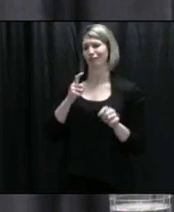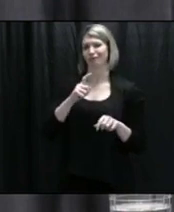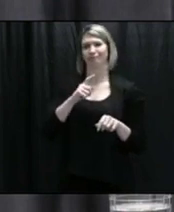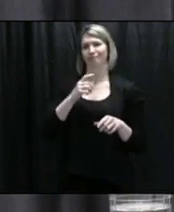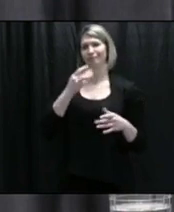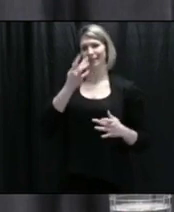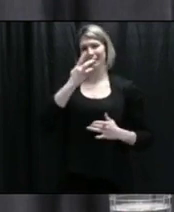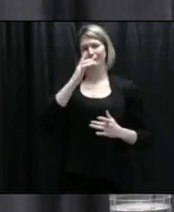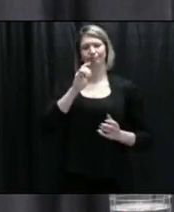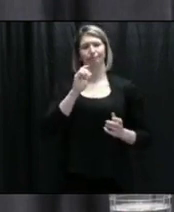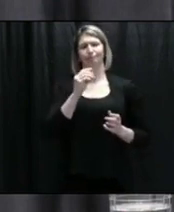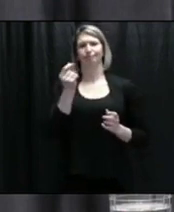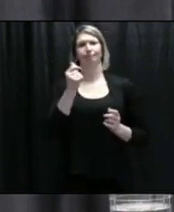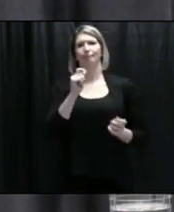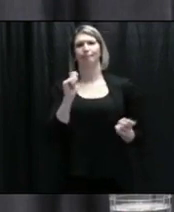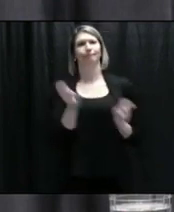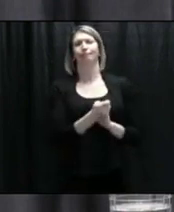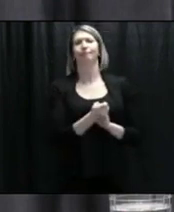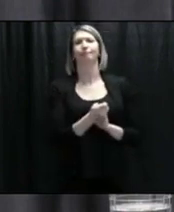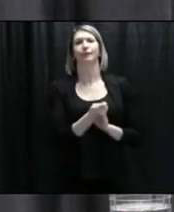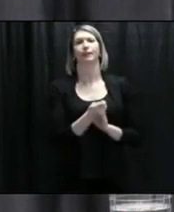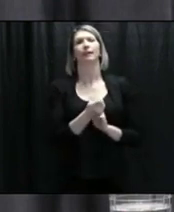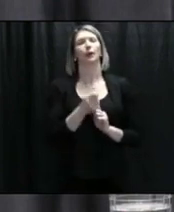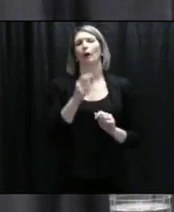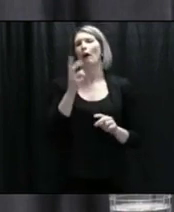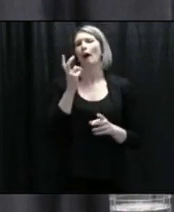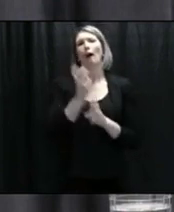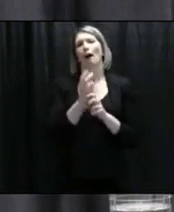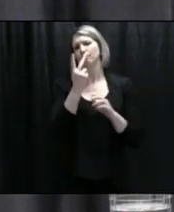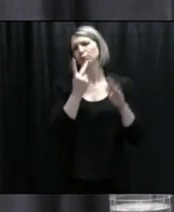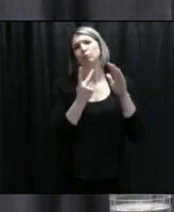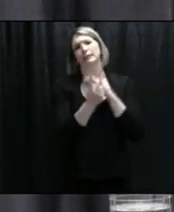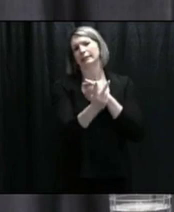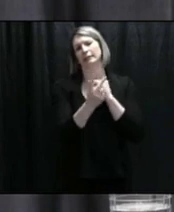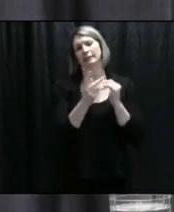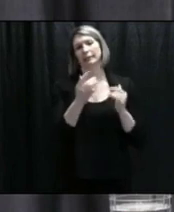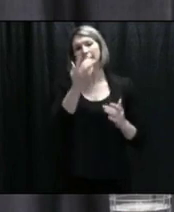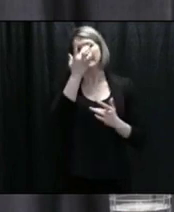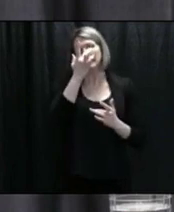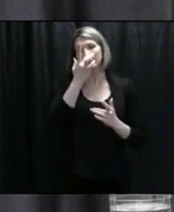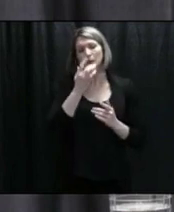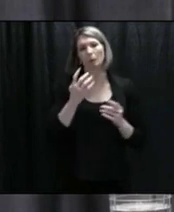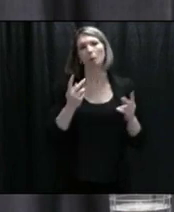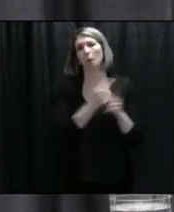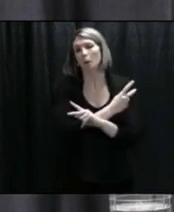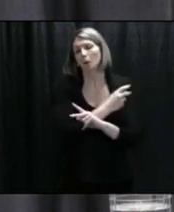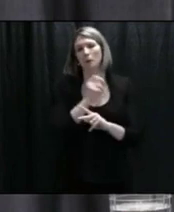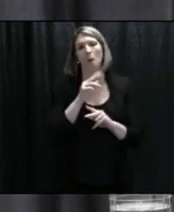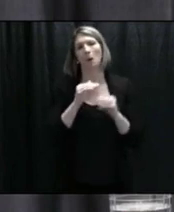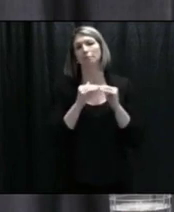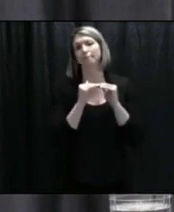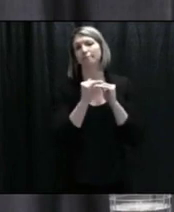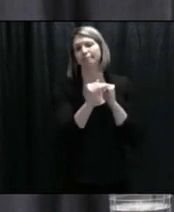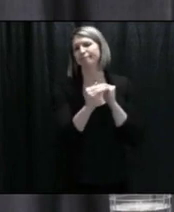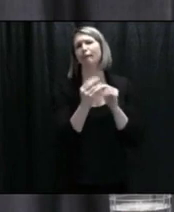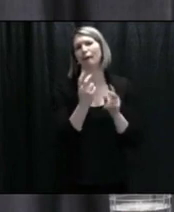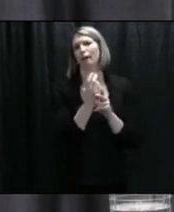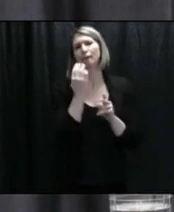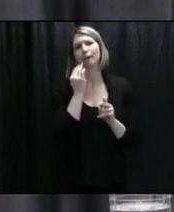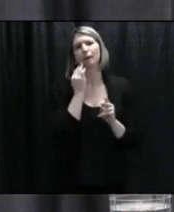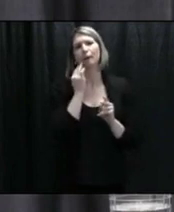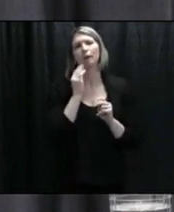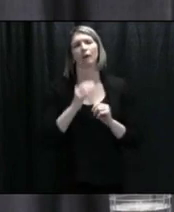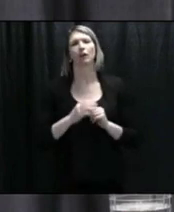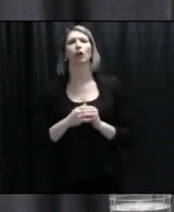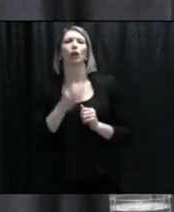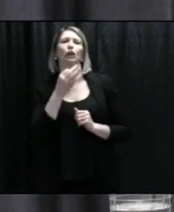is an unpredictable in any given case. All right. And was this patient put on the